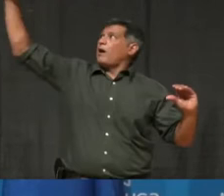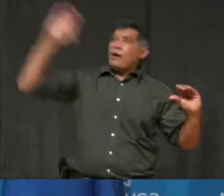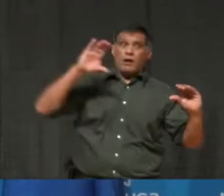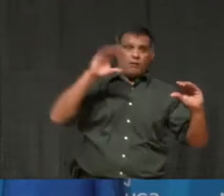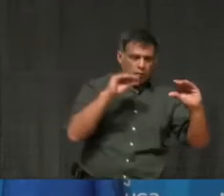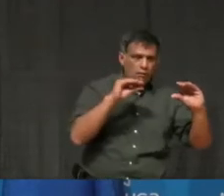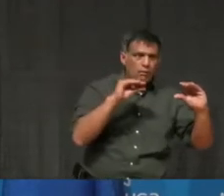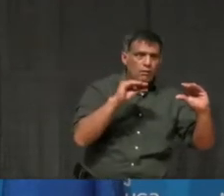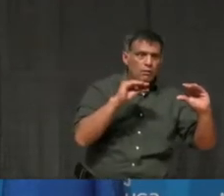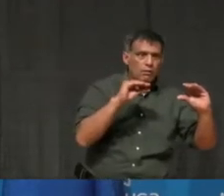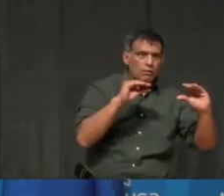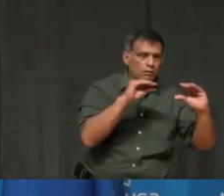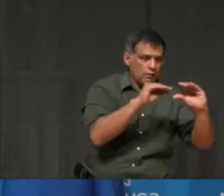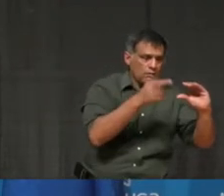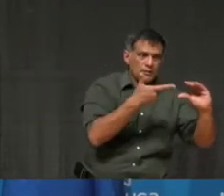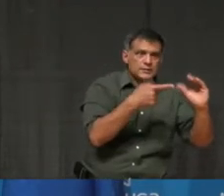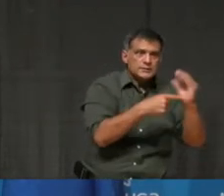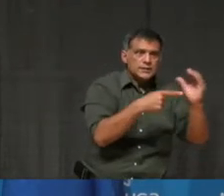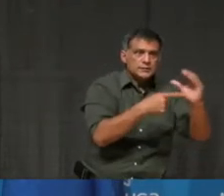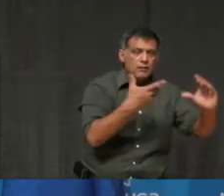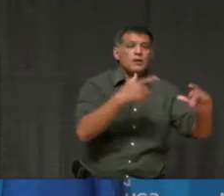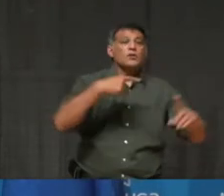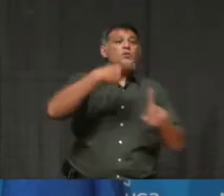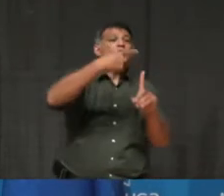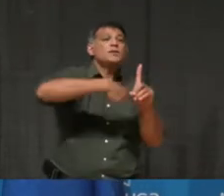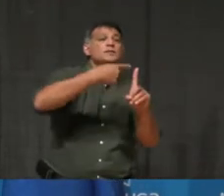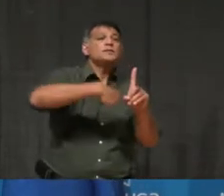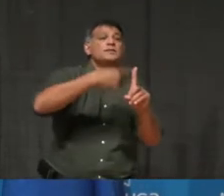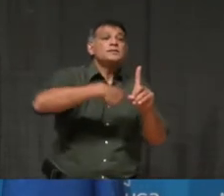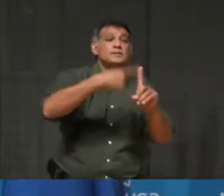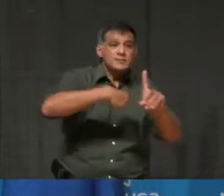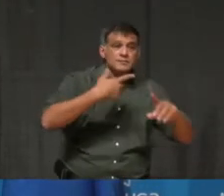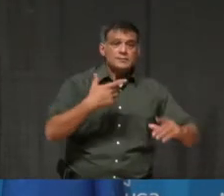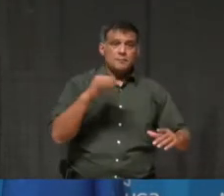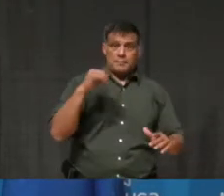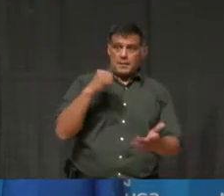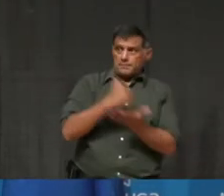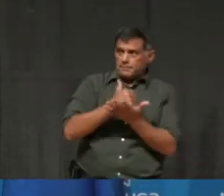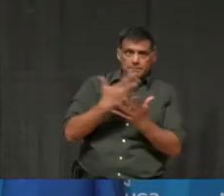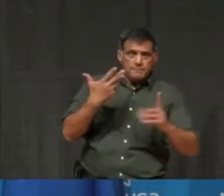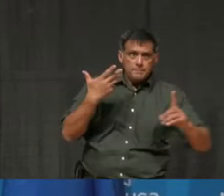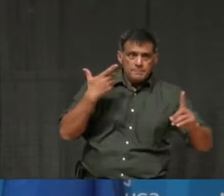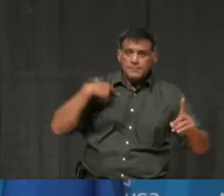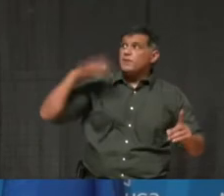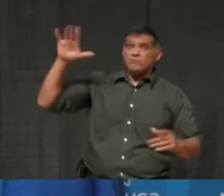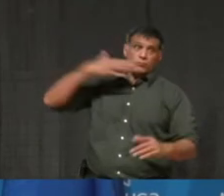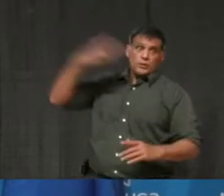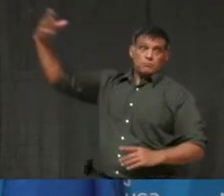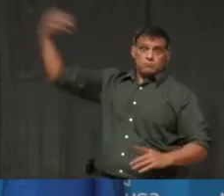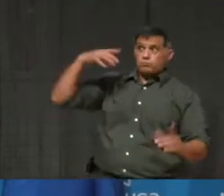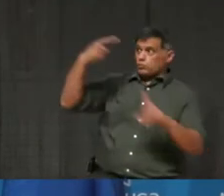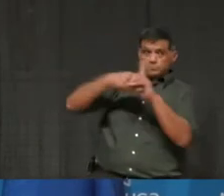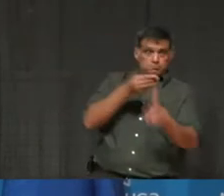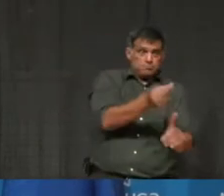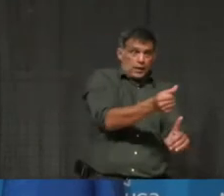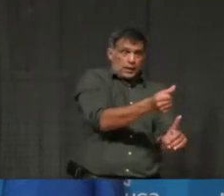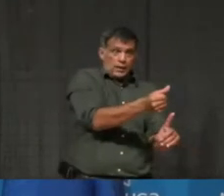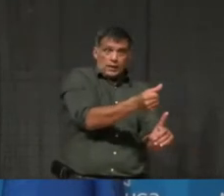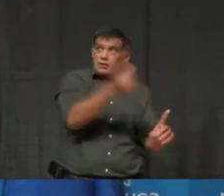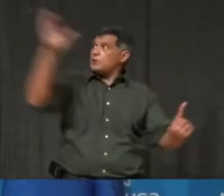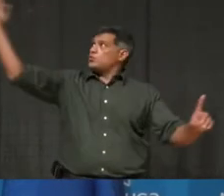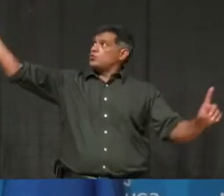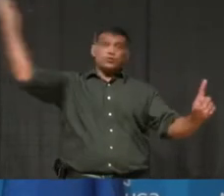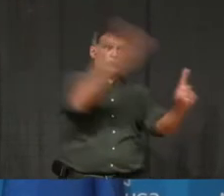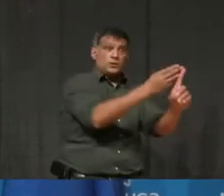If you look at the rent subsidy on the surface, we applaud the fact that the rent subsidy is going directly to business